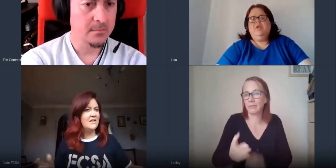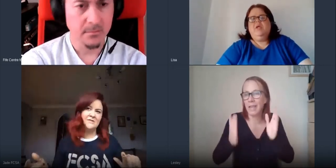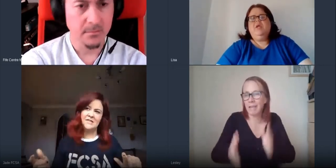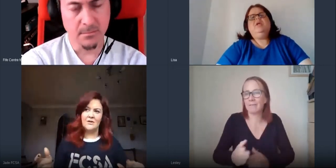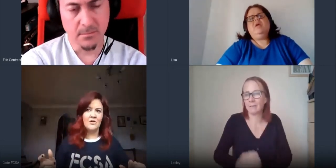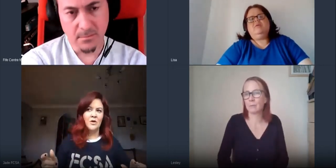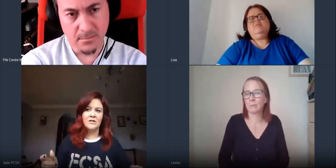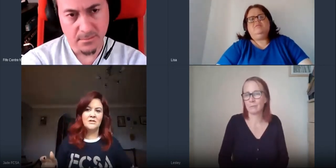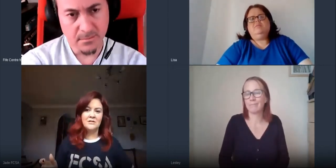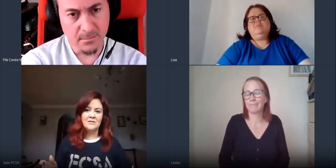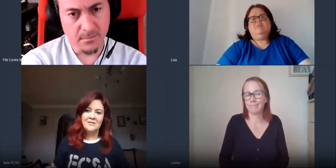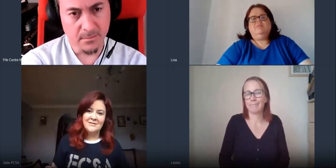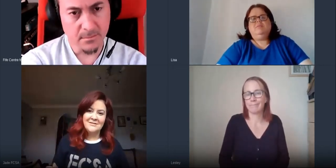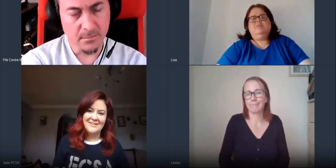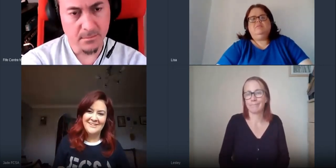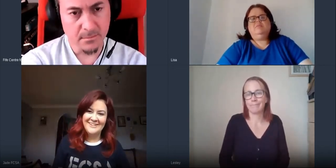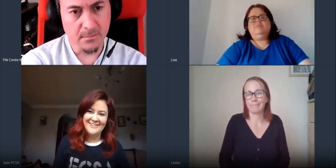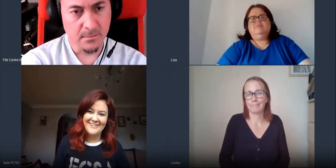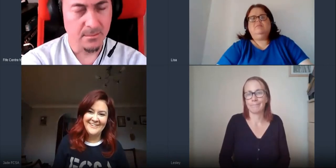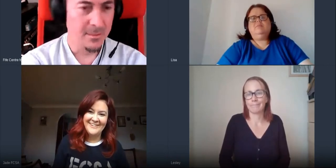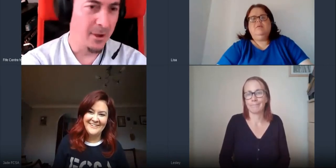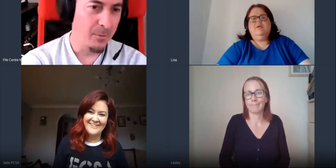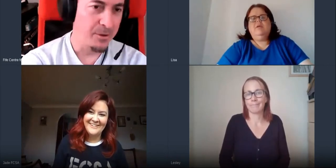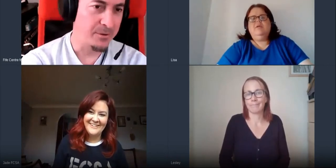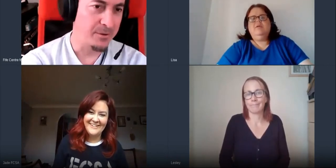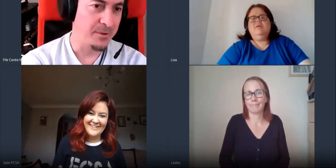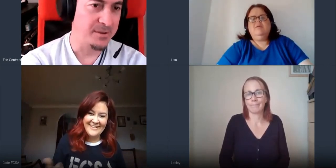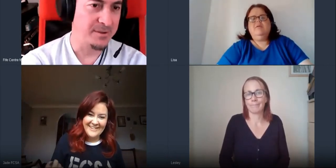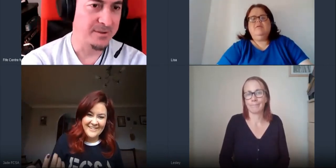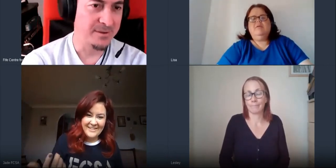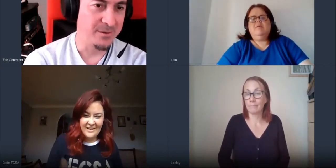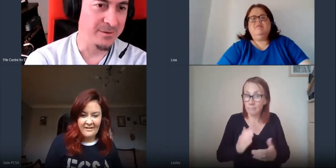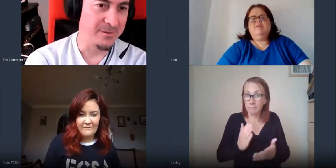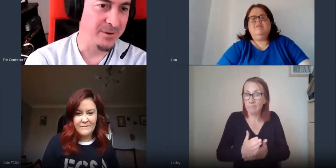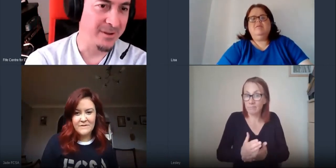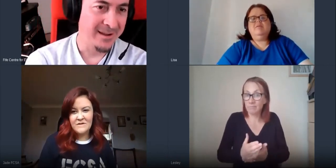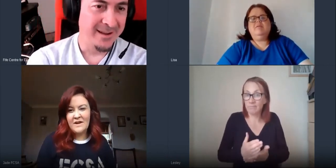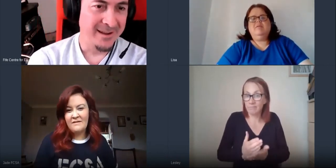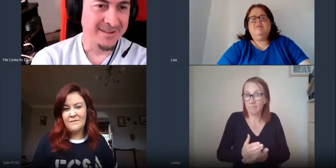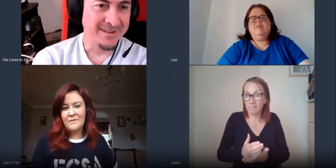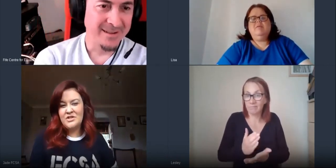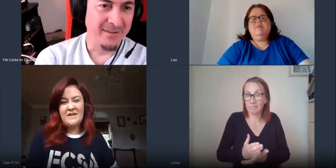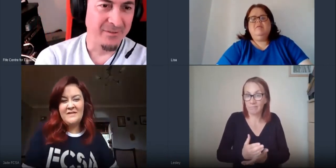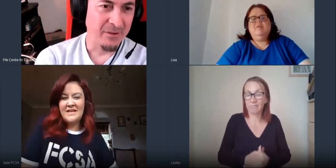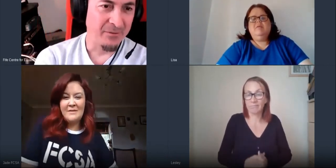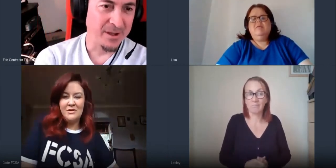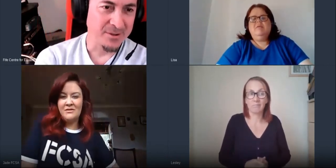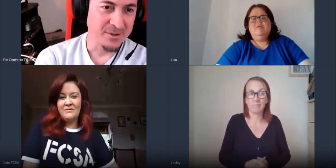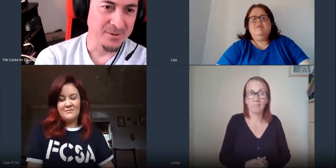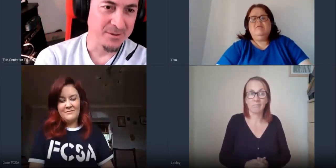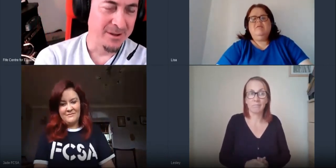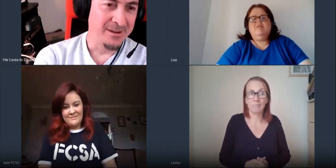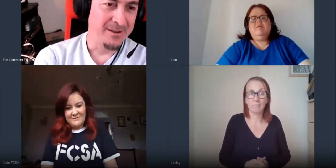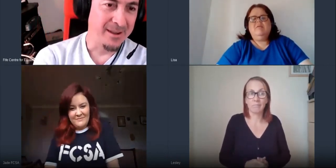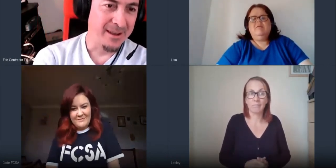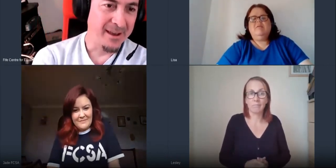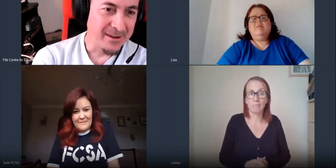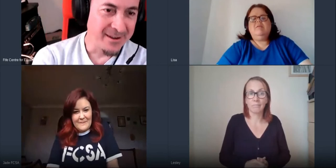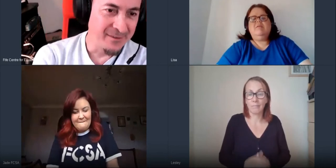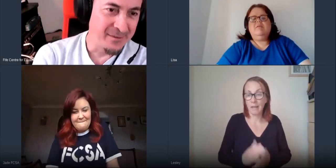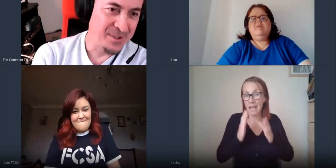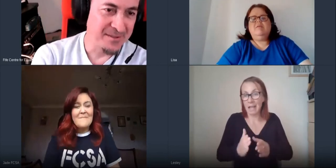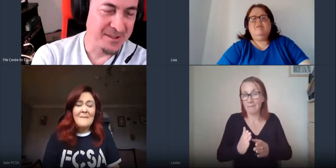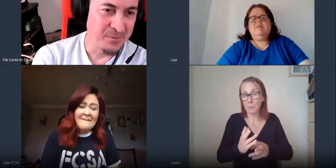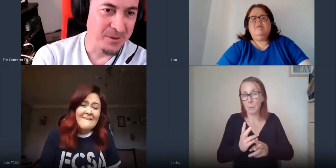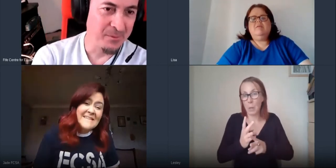i'm saying a lot of words no but it doesn't make sense yeah sharing well that's to take care of